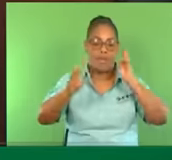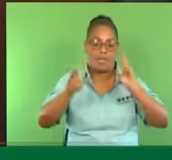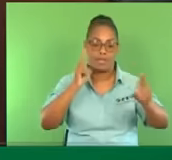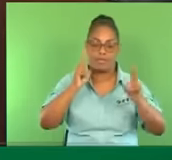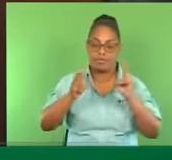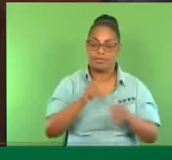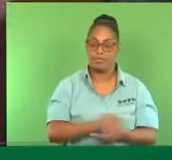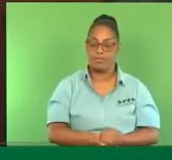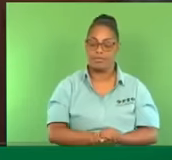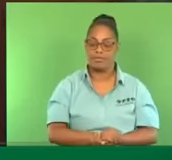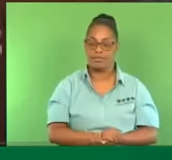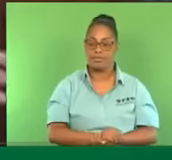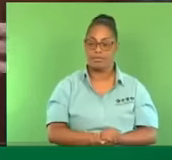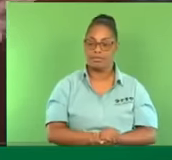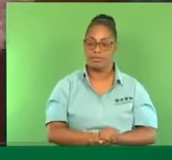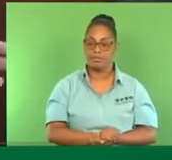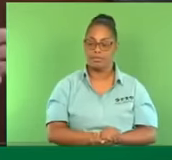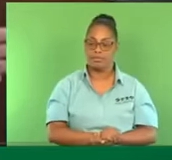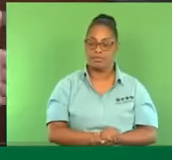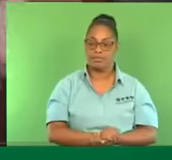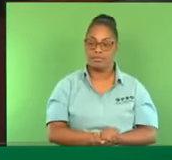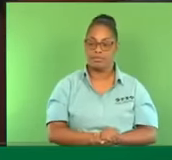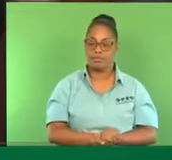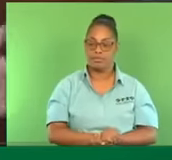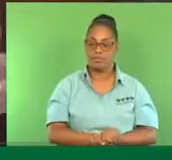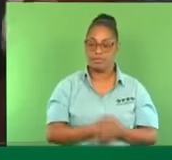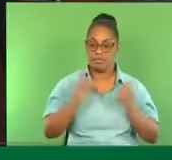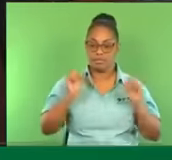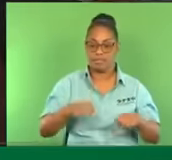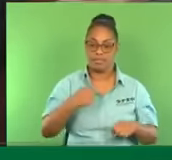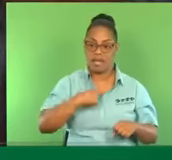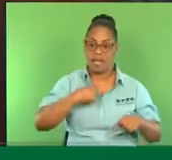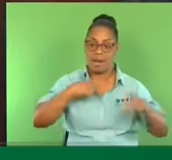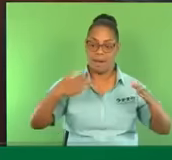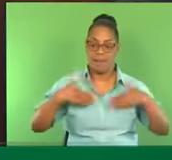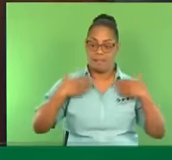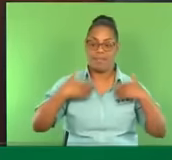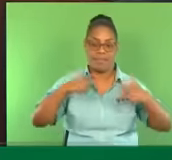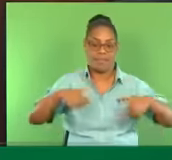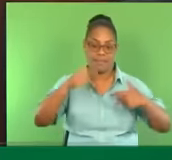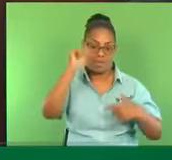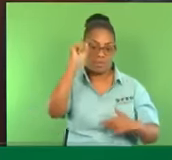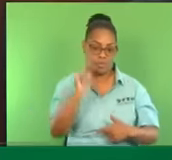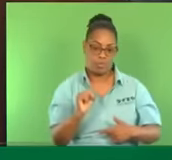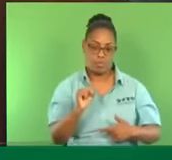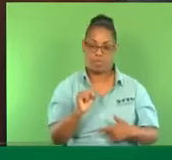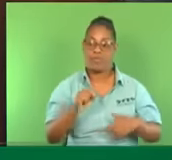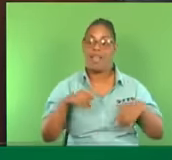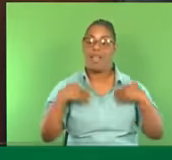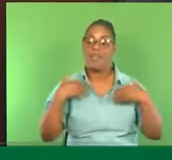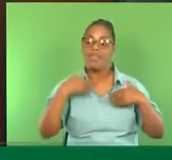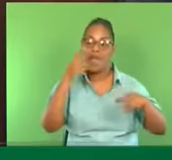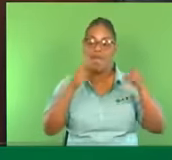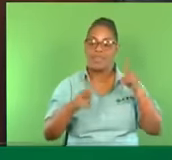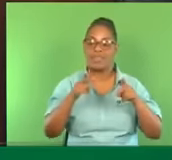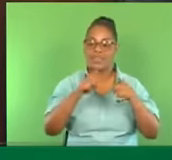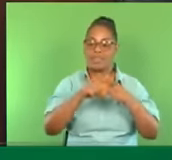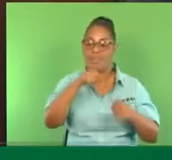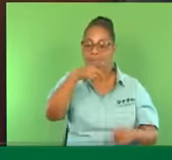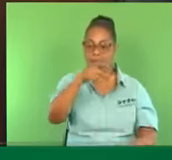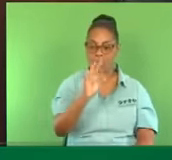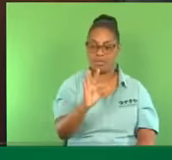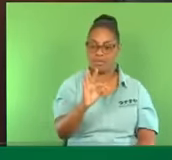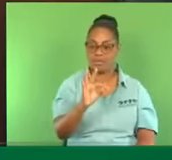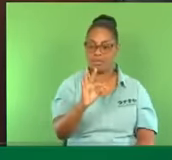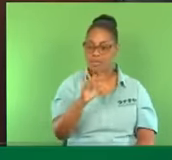And while I am happy as a southerner to hear of this highway to Point 14, 20 minutes I'm told it will take to Point 14